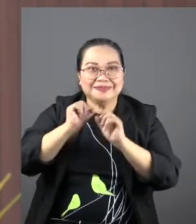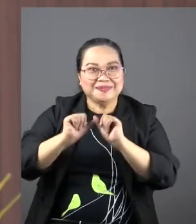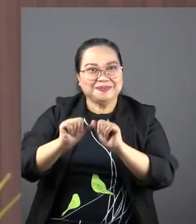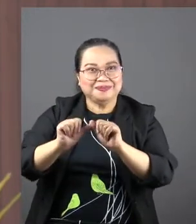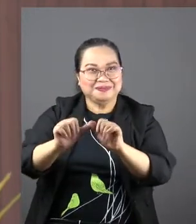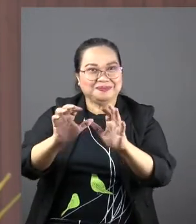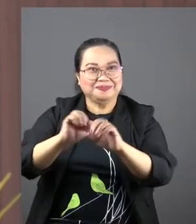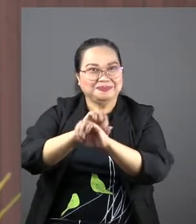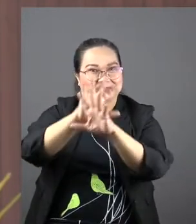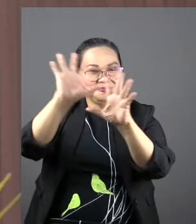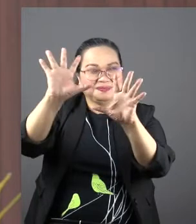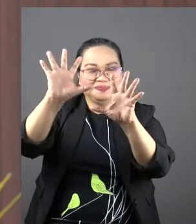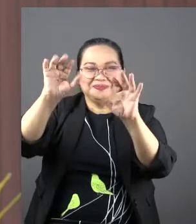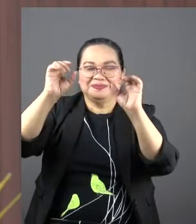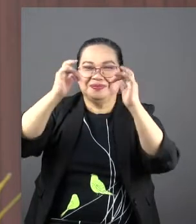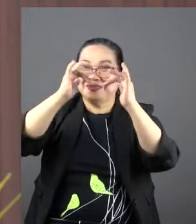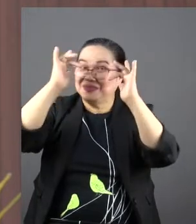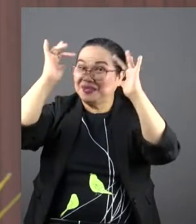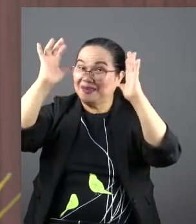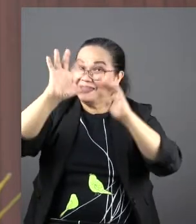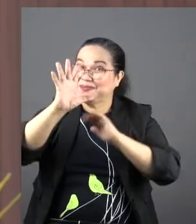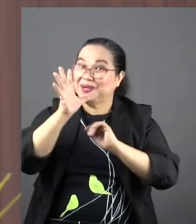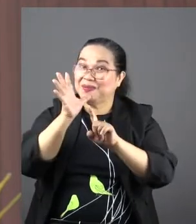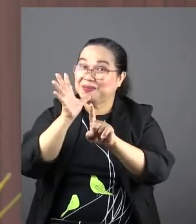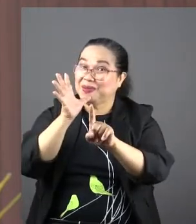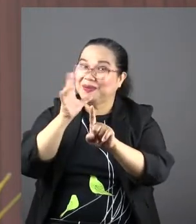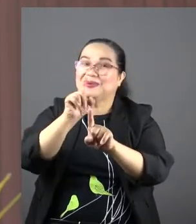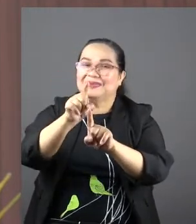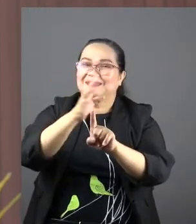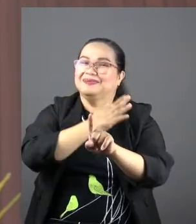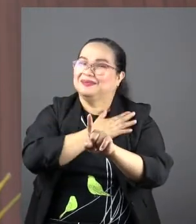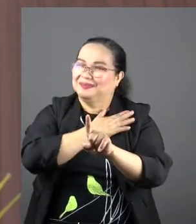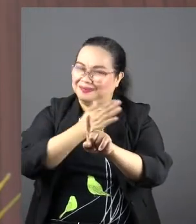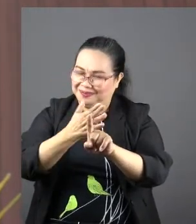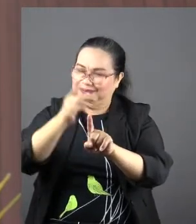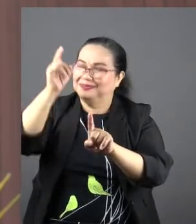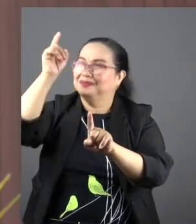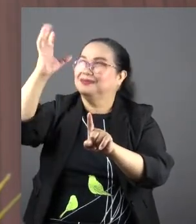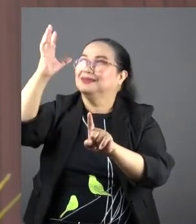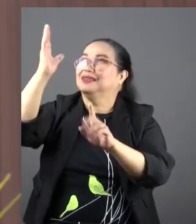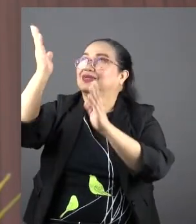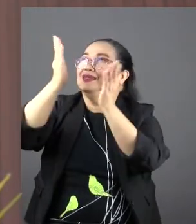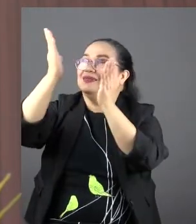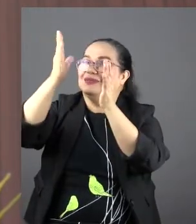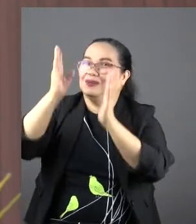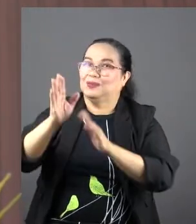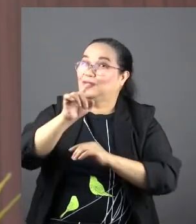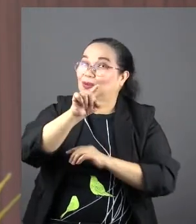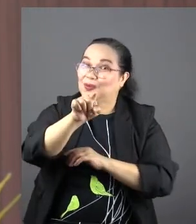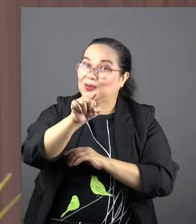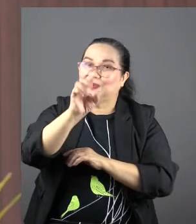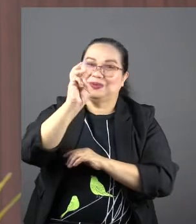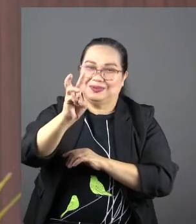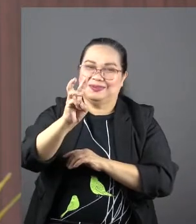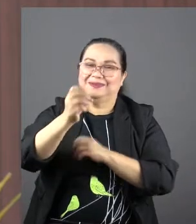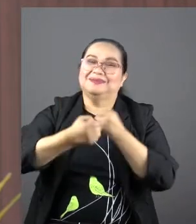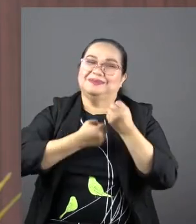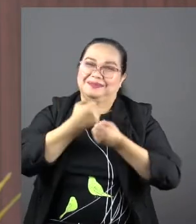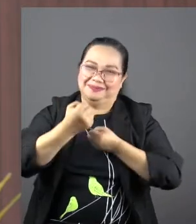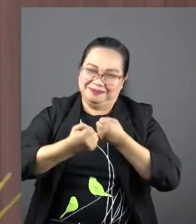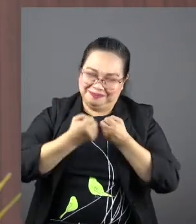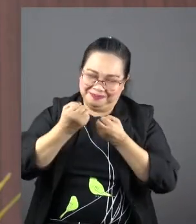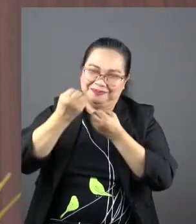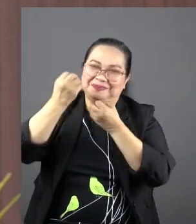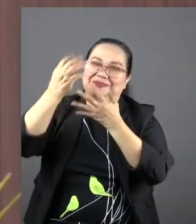keep your light shining? Moms, as you're committed to God as his servant, you can be committed sacrificially